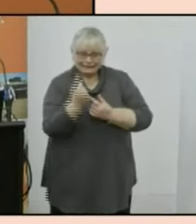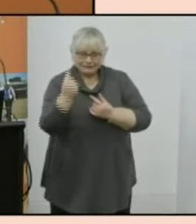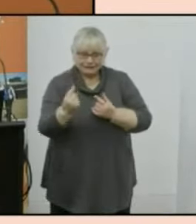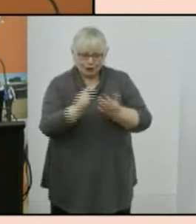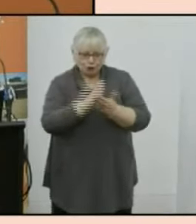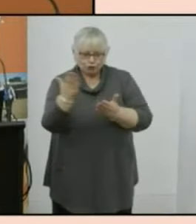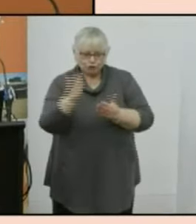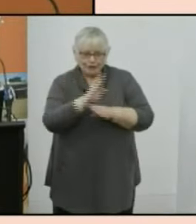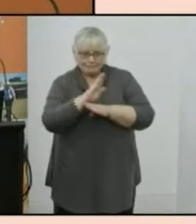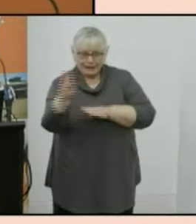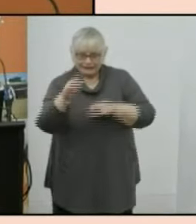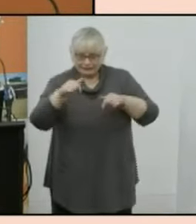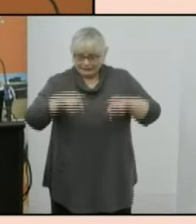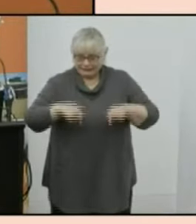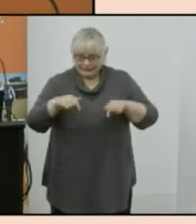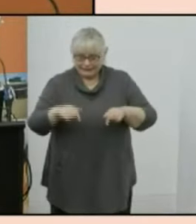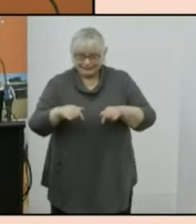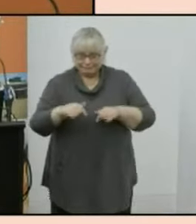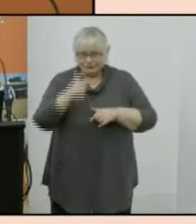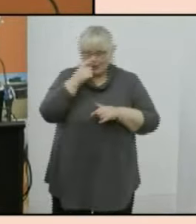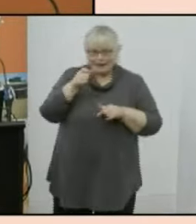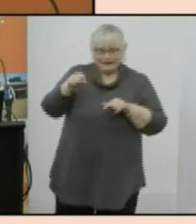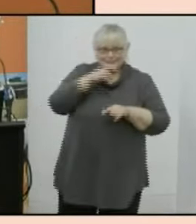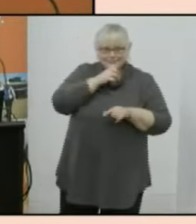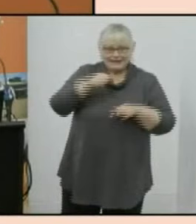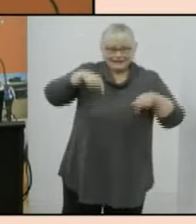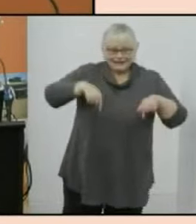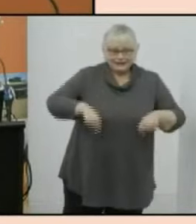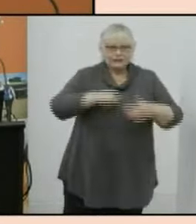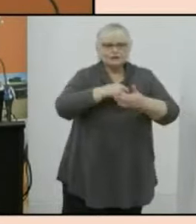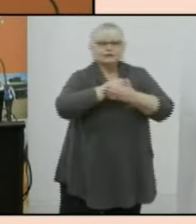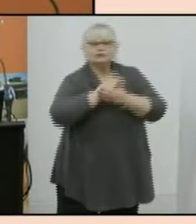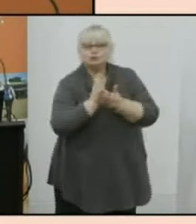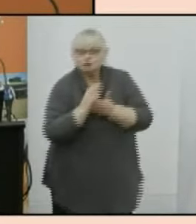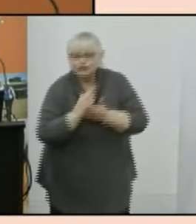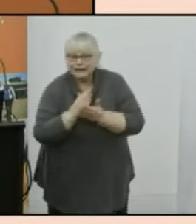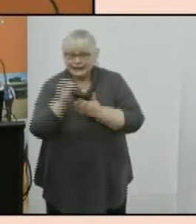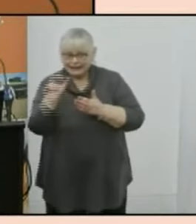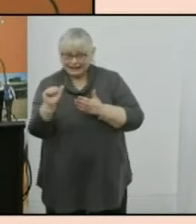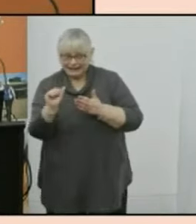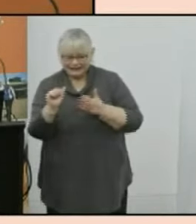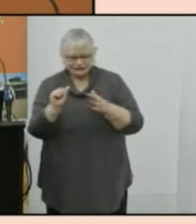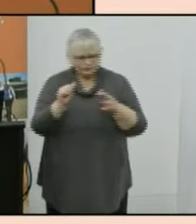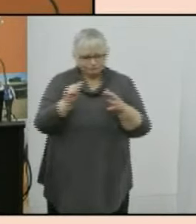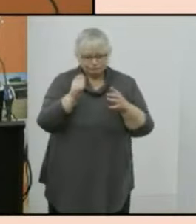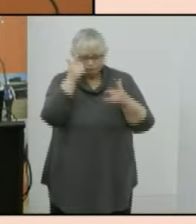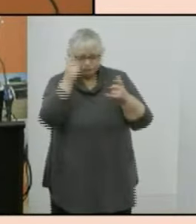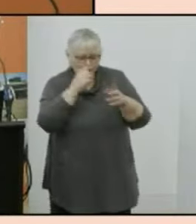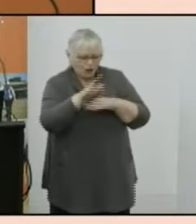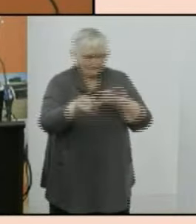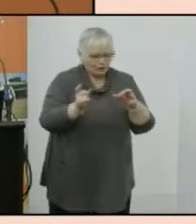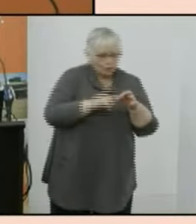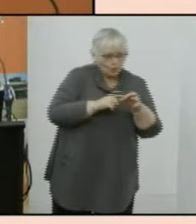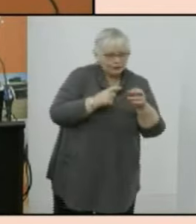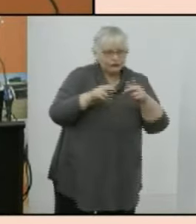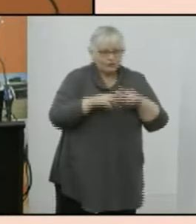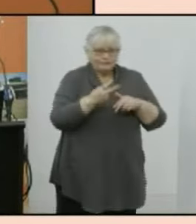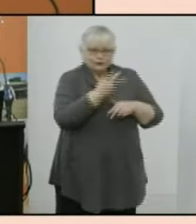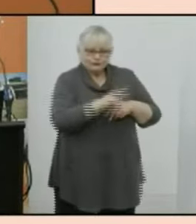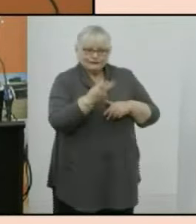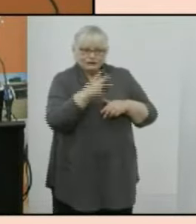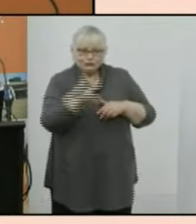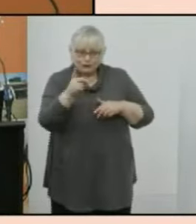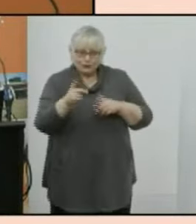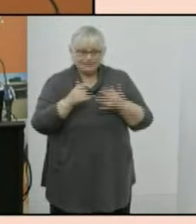assurance panel with us here today to share the panel's assessment excuse me about the quality of the 2021 census data